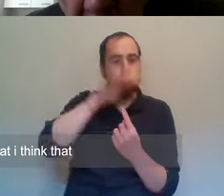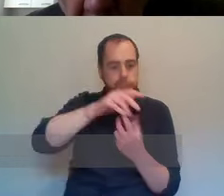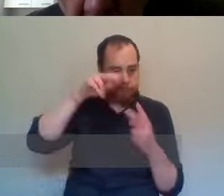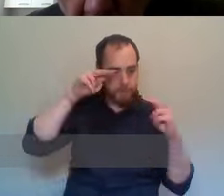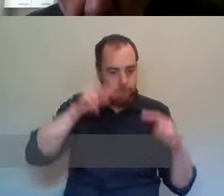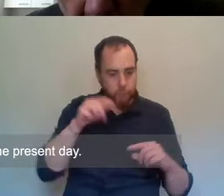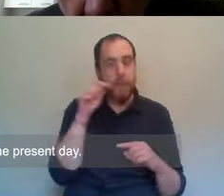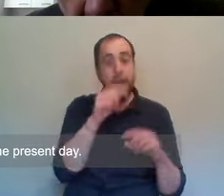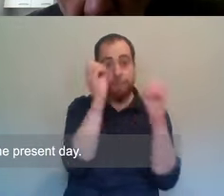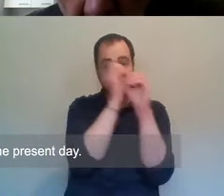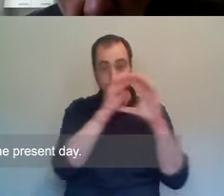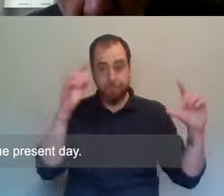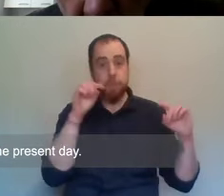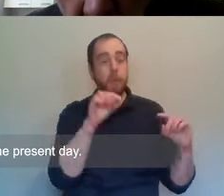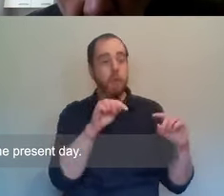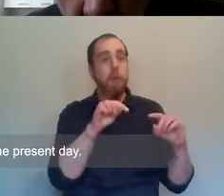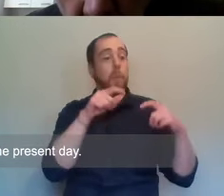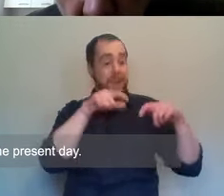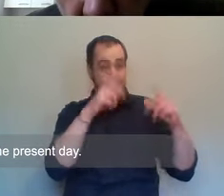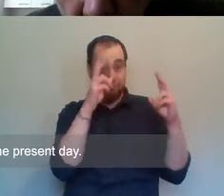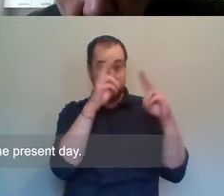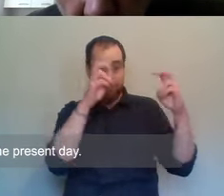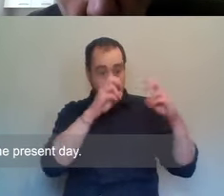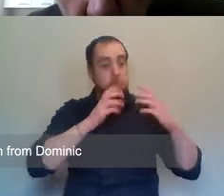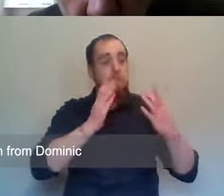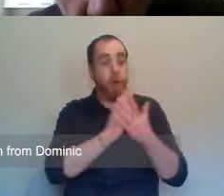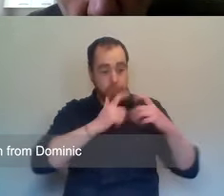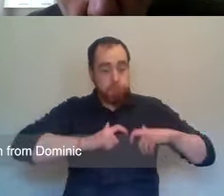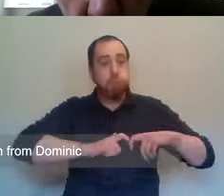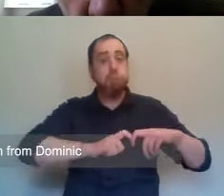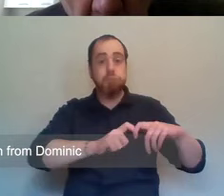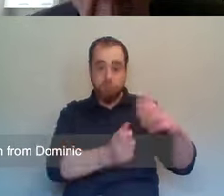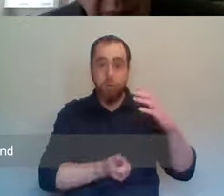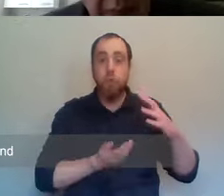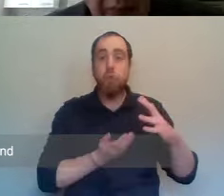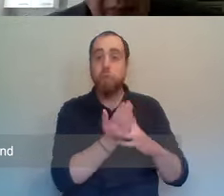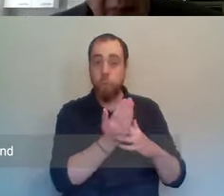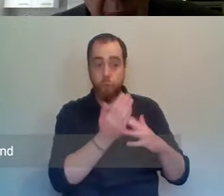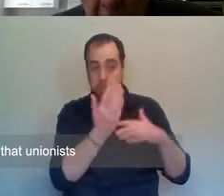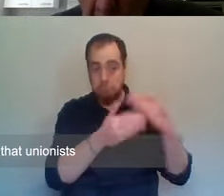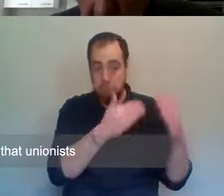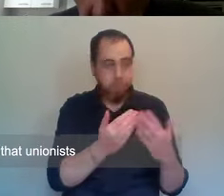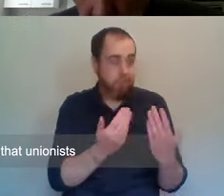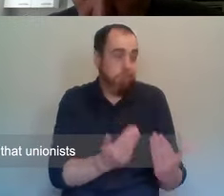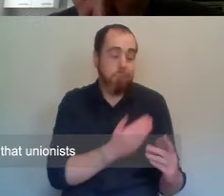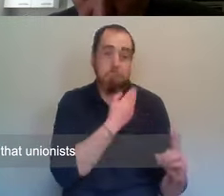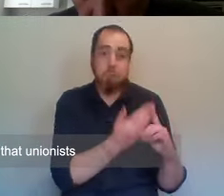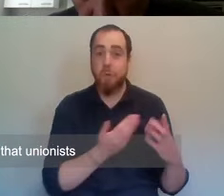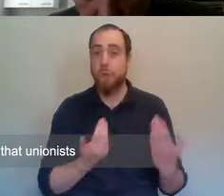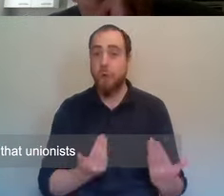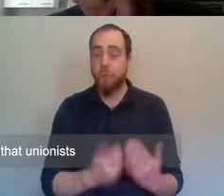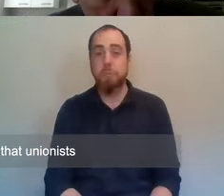exists right the way through to the present day. Yeah, a question from Dominic Bryan there. And, you know, are we saying that